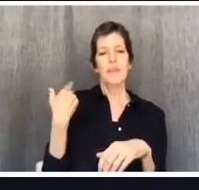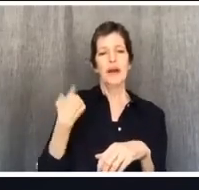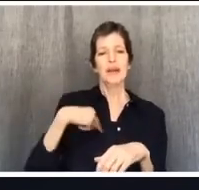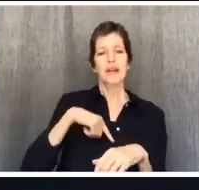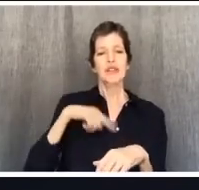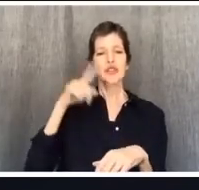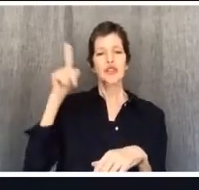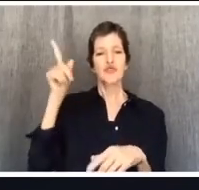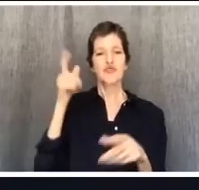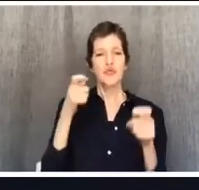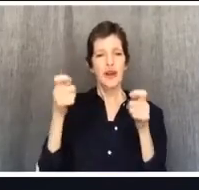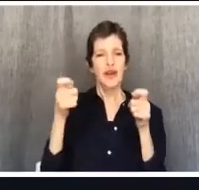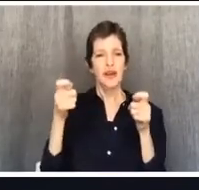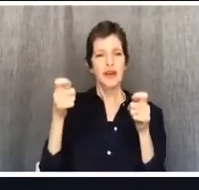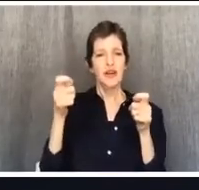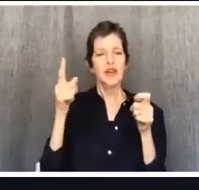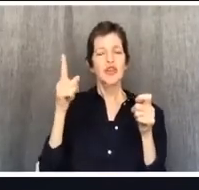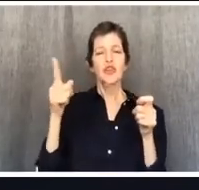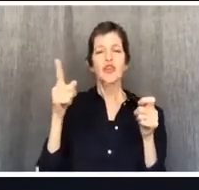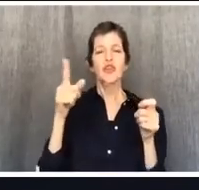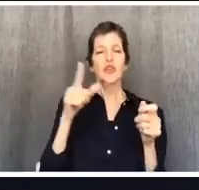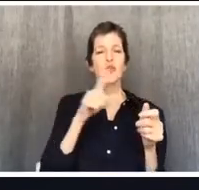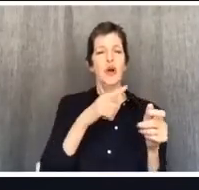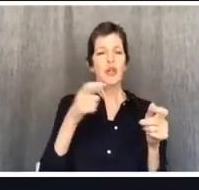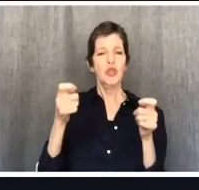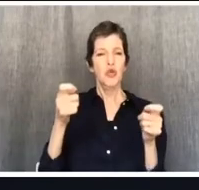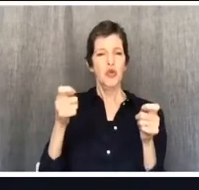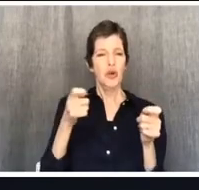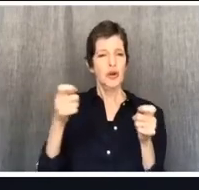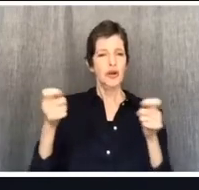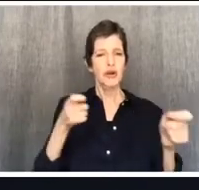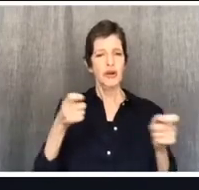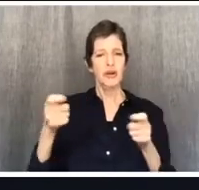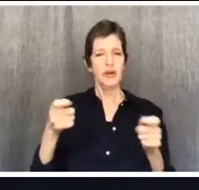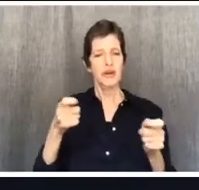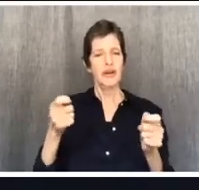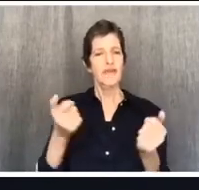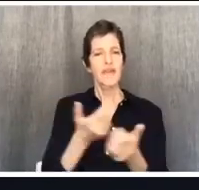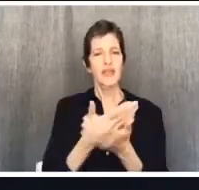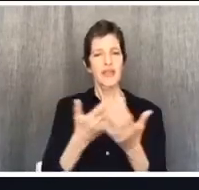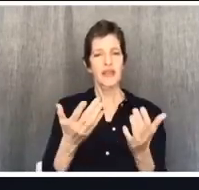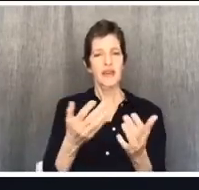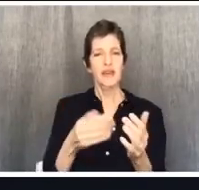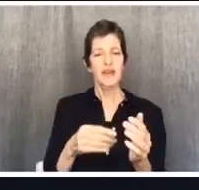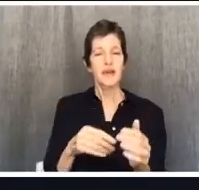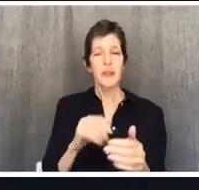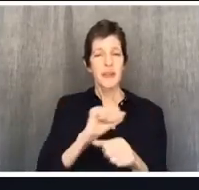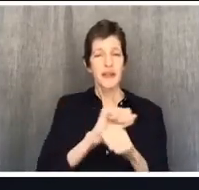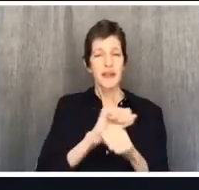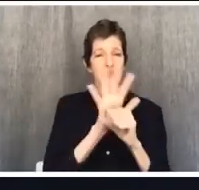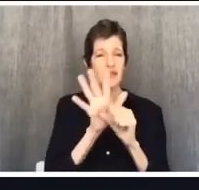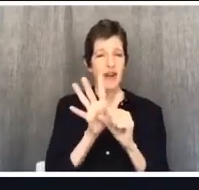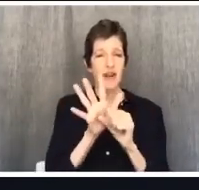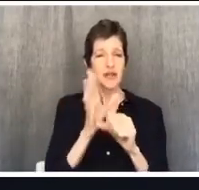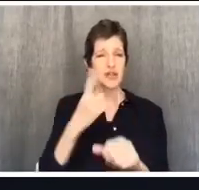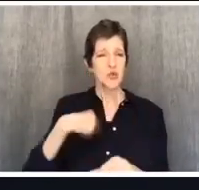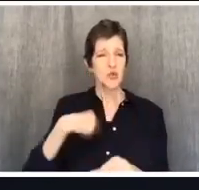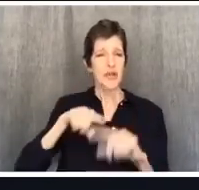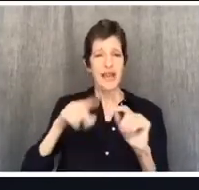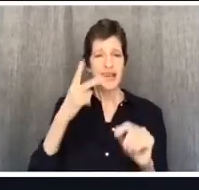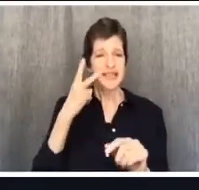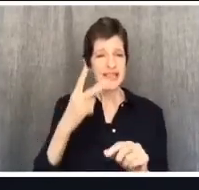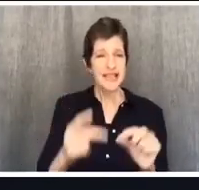everything, that we can't see this small virus, but you can. And that you were the only one truly